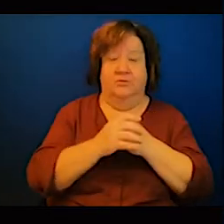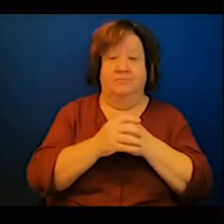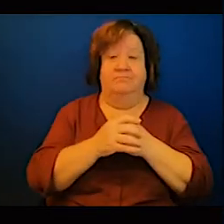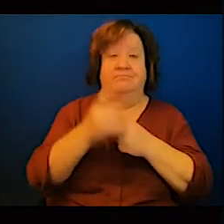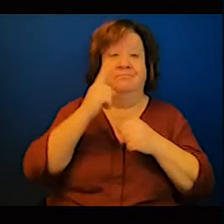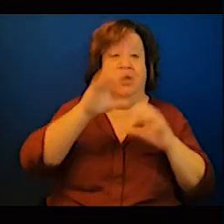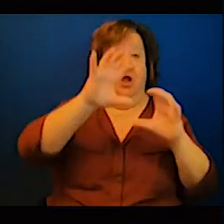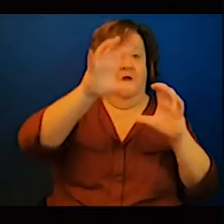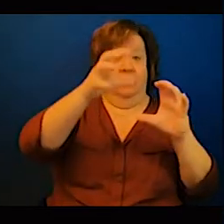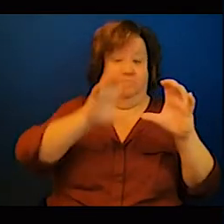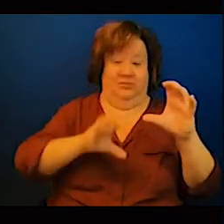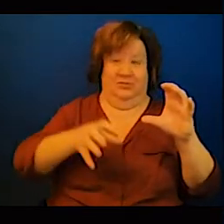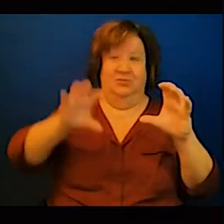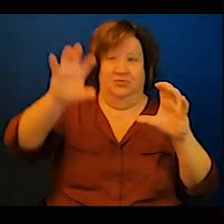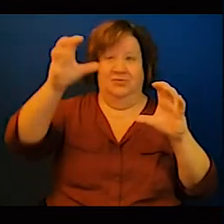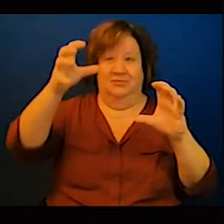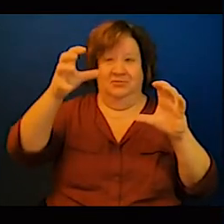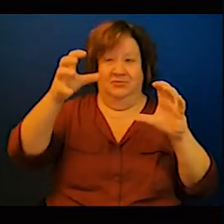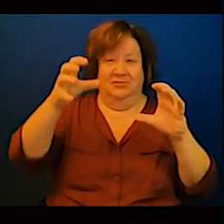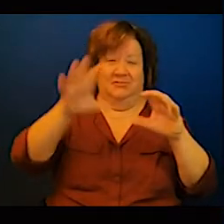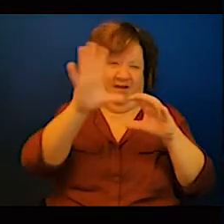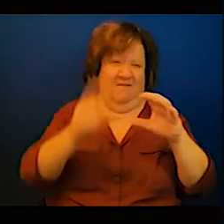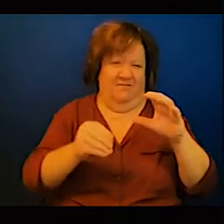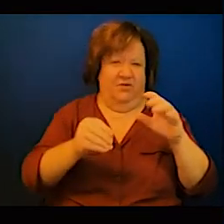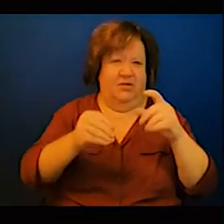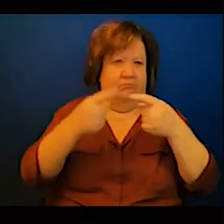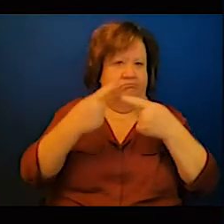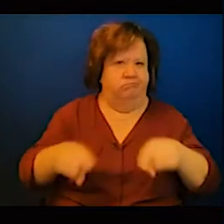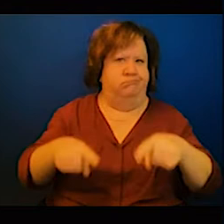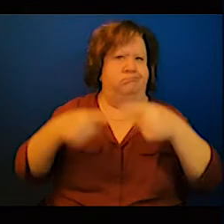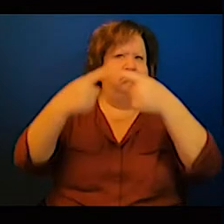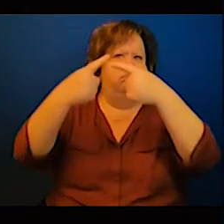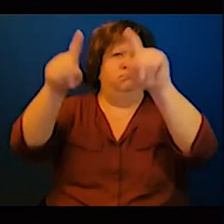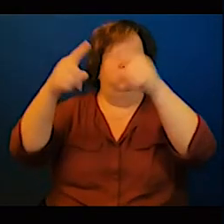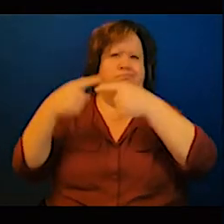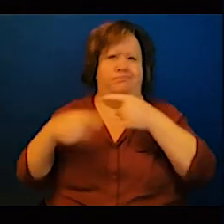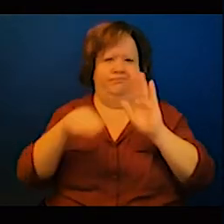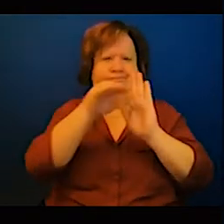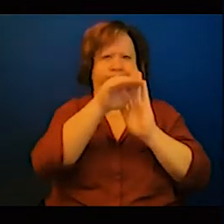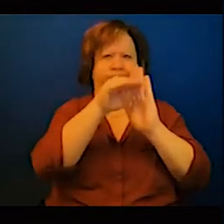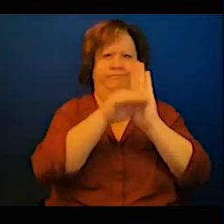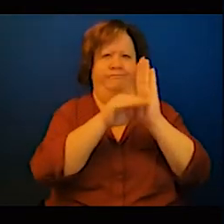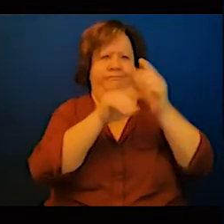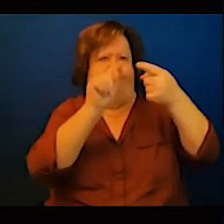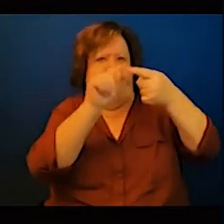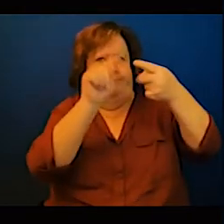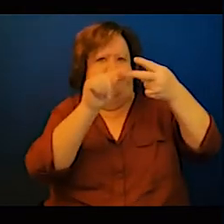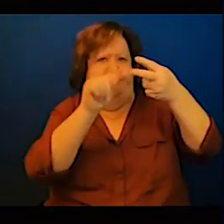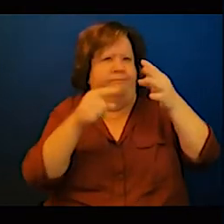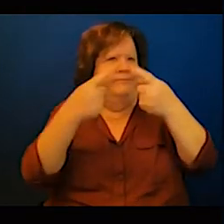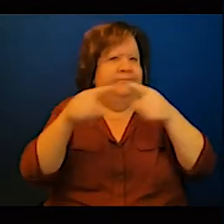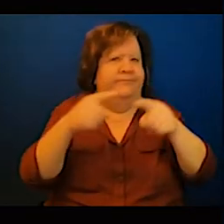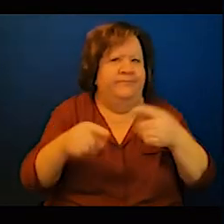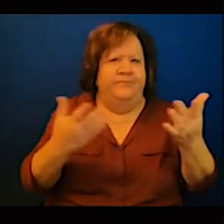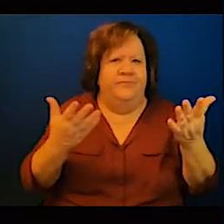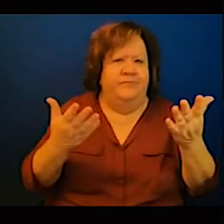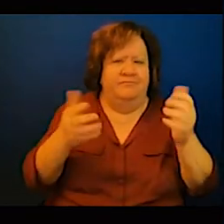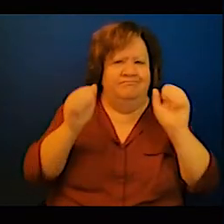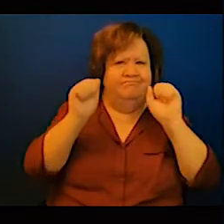why, why that would be. And the final one is, you know, in terms of public awareness, you know, even me myself as a, you know,